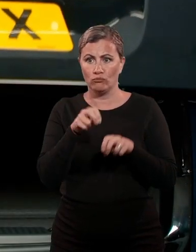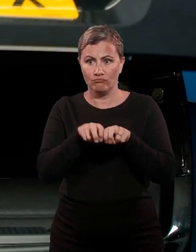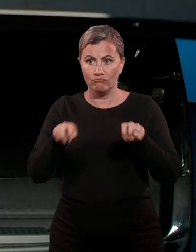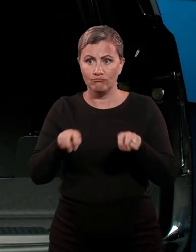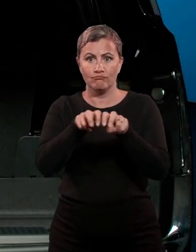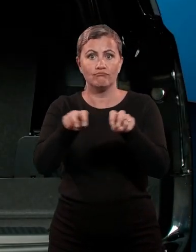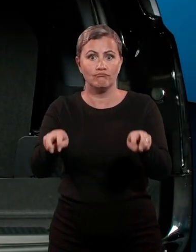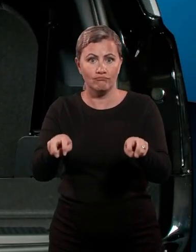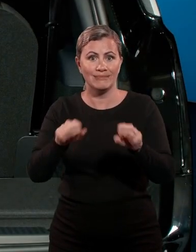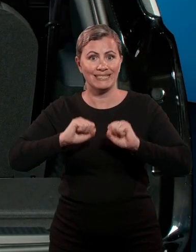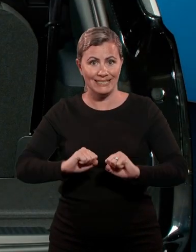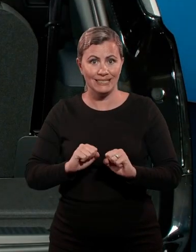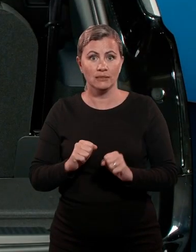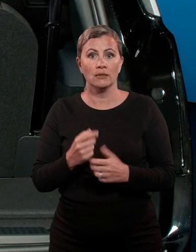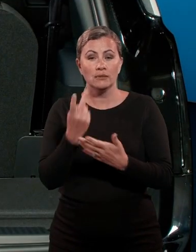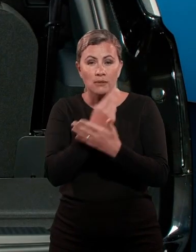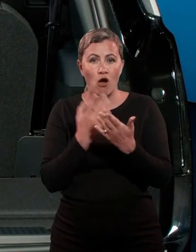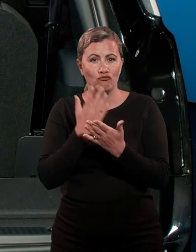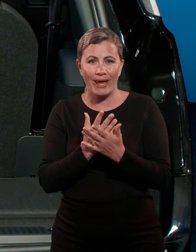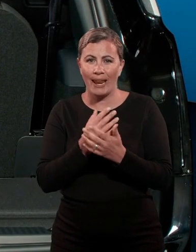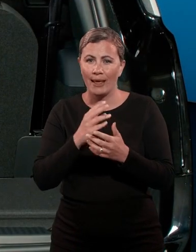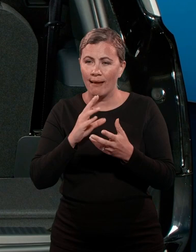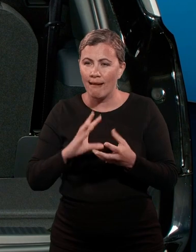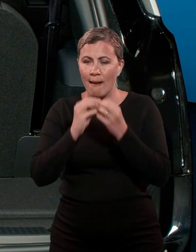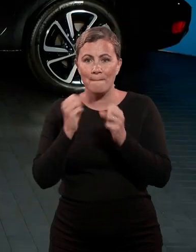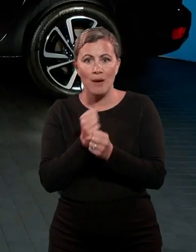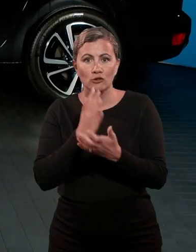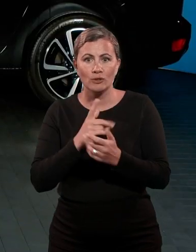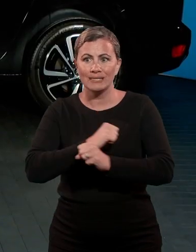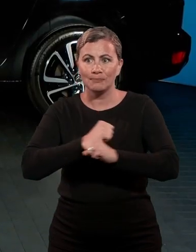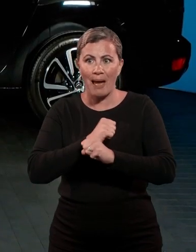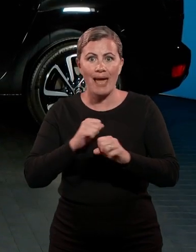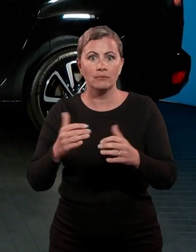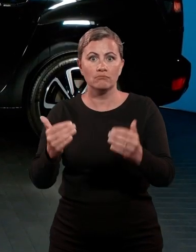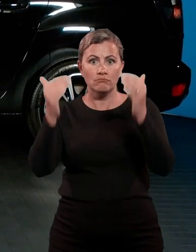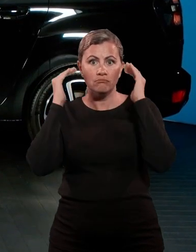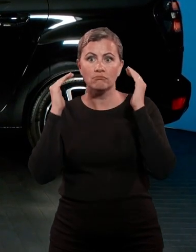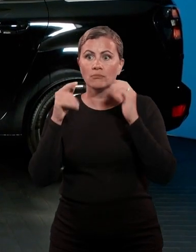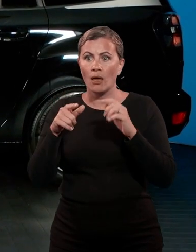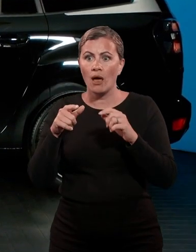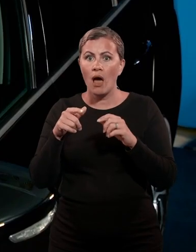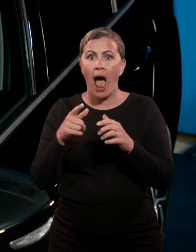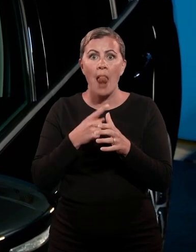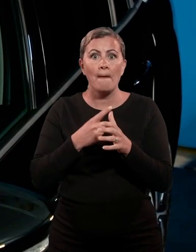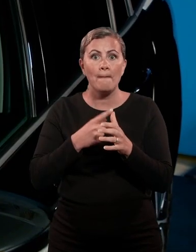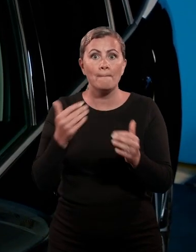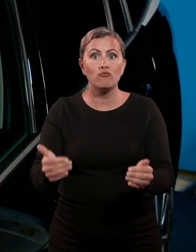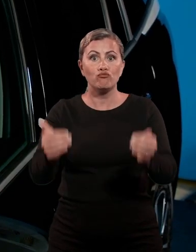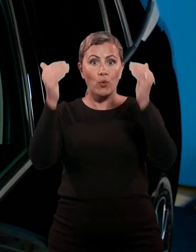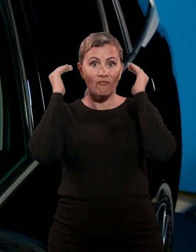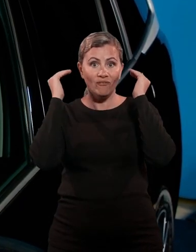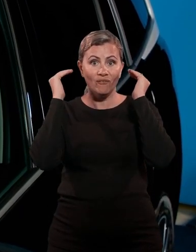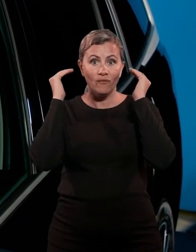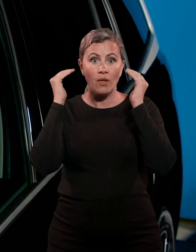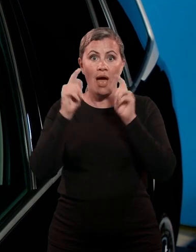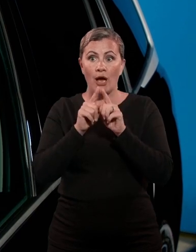versions feature two rows of rear seats, the designers have still managed to achieve a sleek exterior shape. The integrated aluminium roof rails